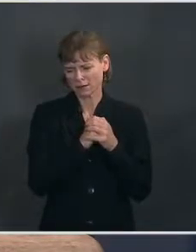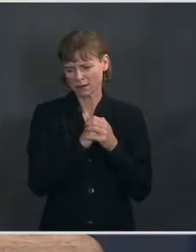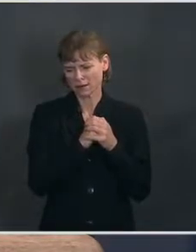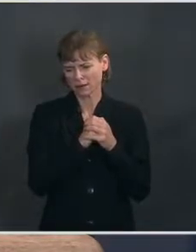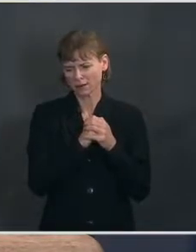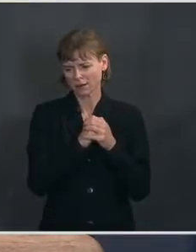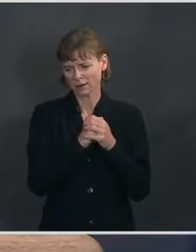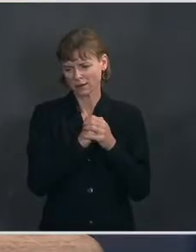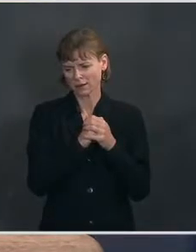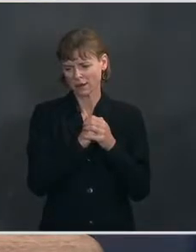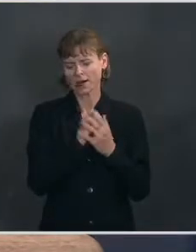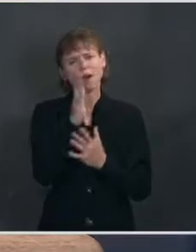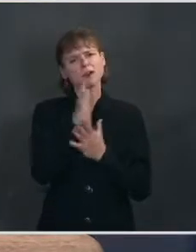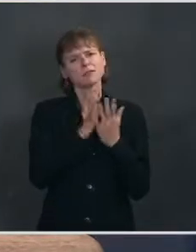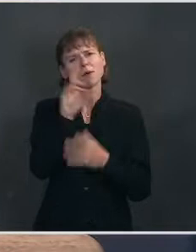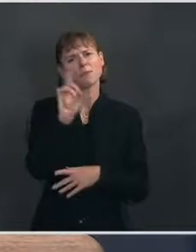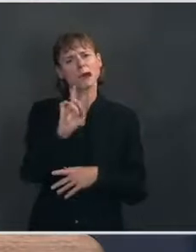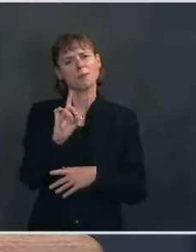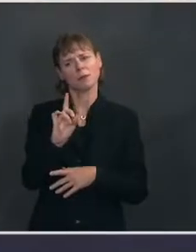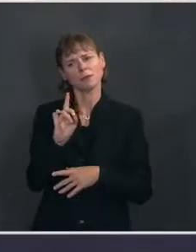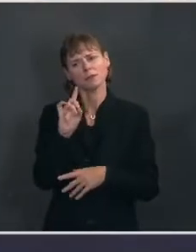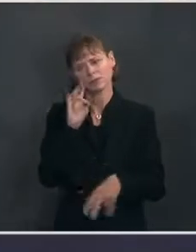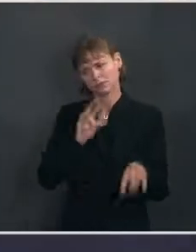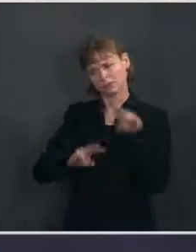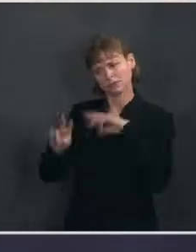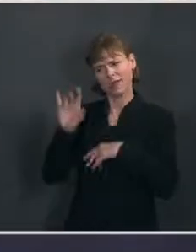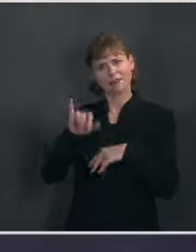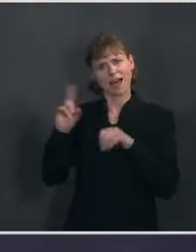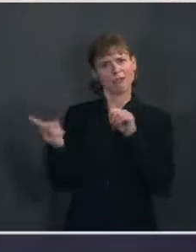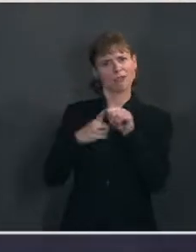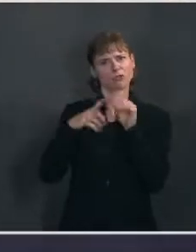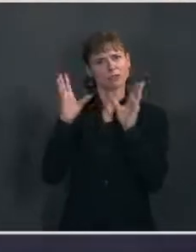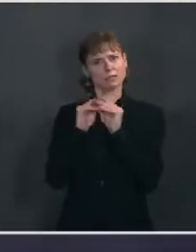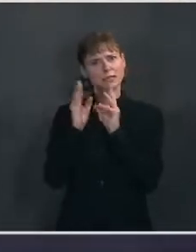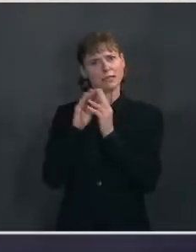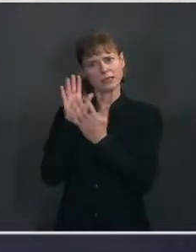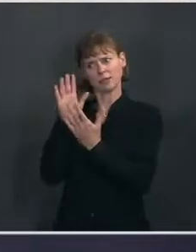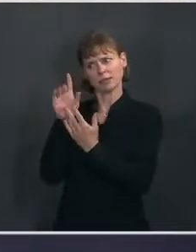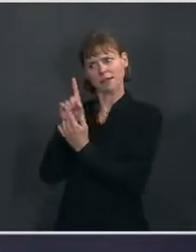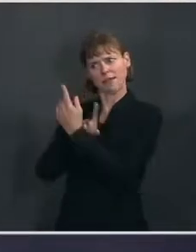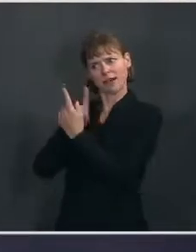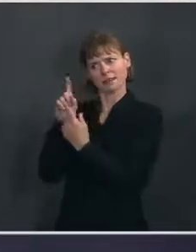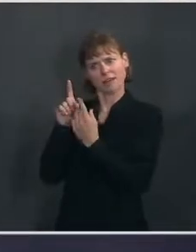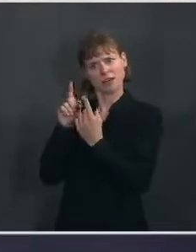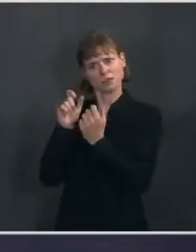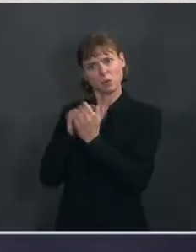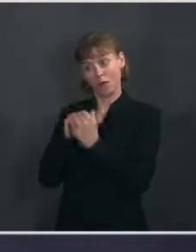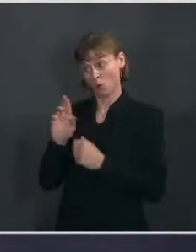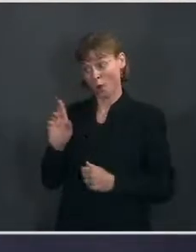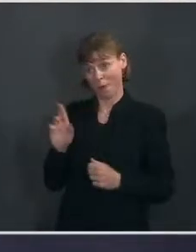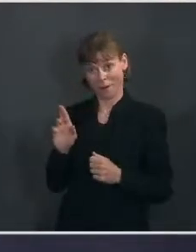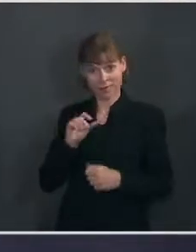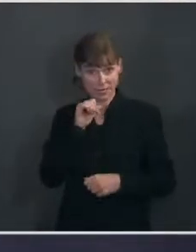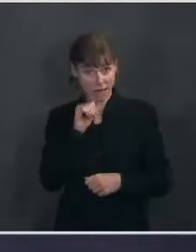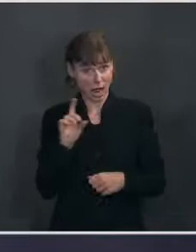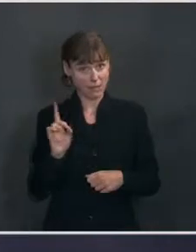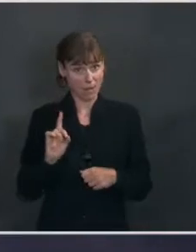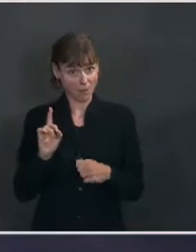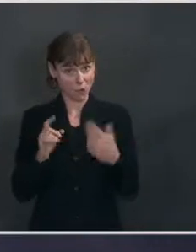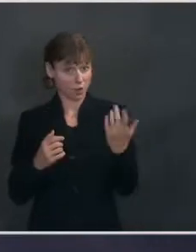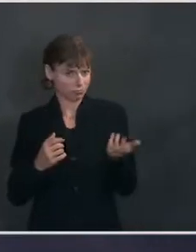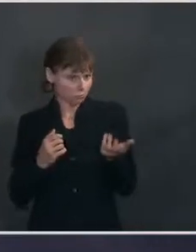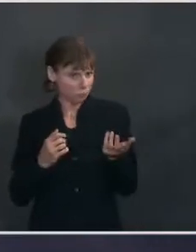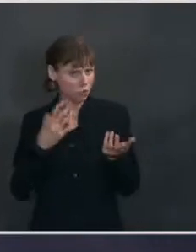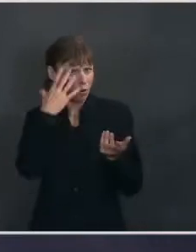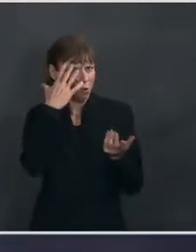who see that the first meeting the President is having face-to-face with lawmakers is with Republicans and not Democrats. I guess why would the, why